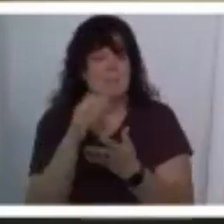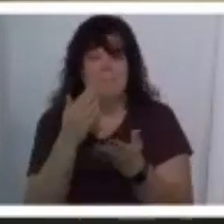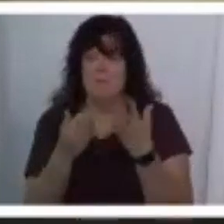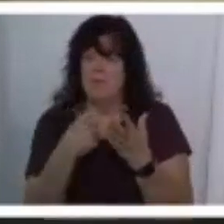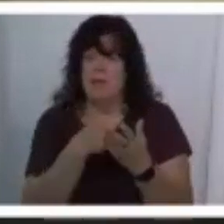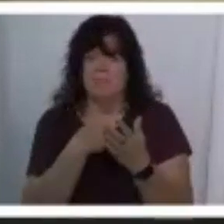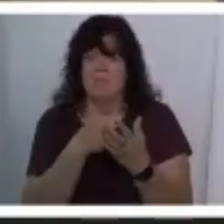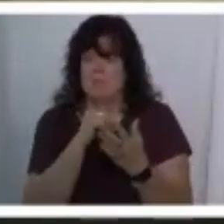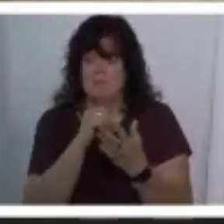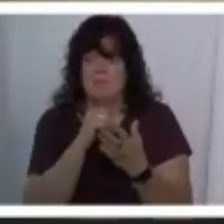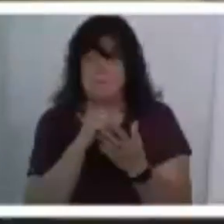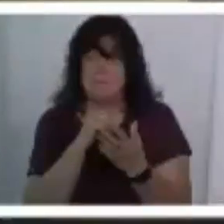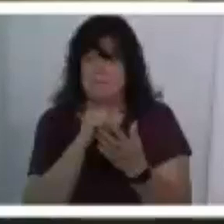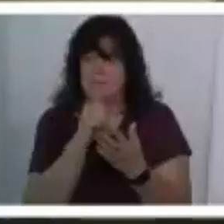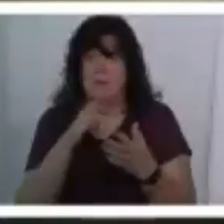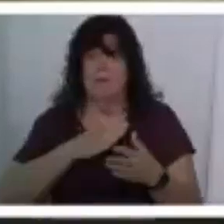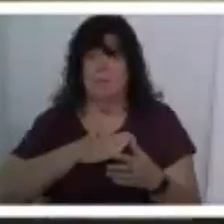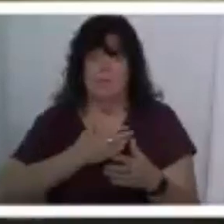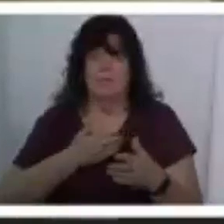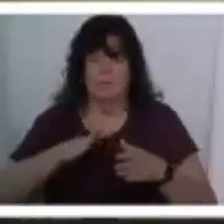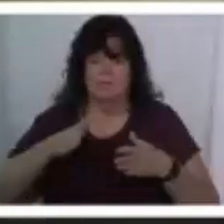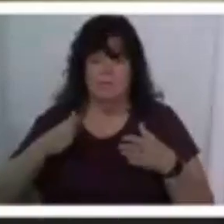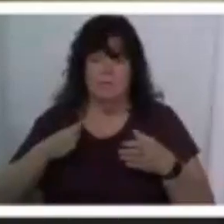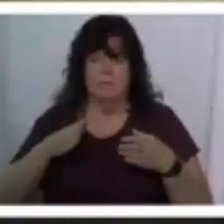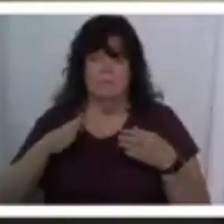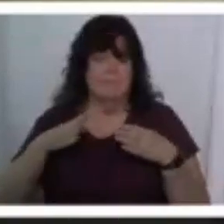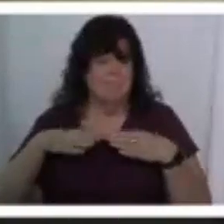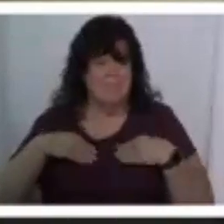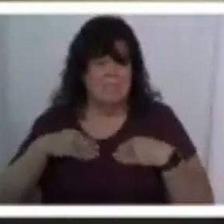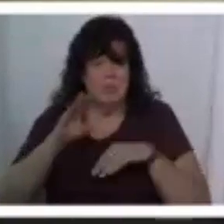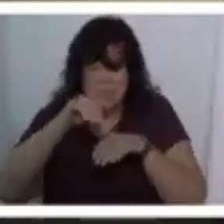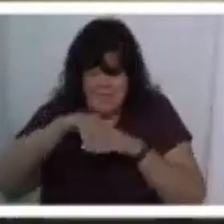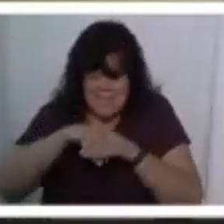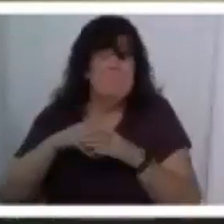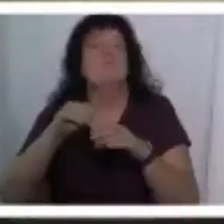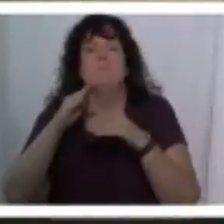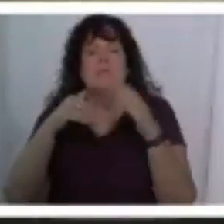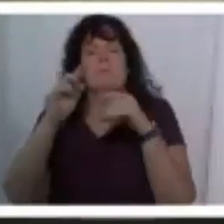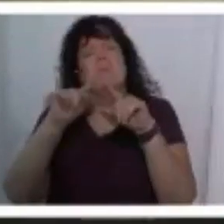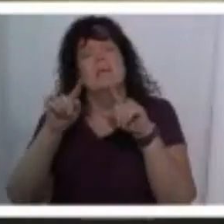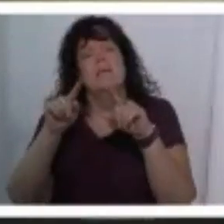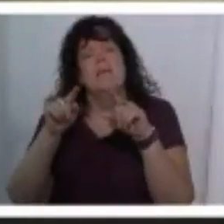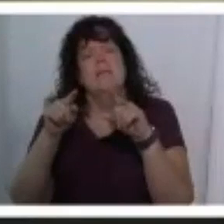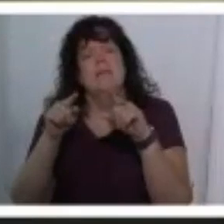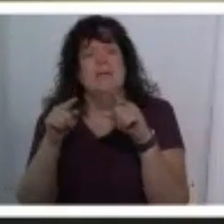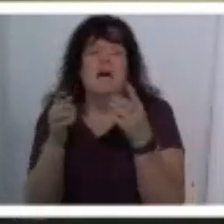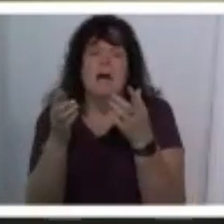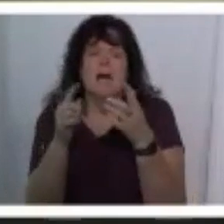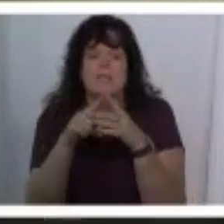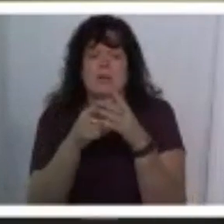out on church in a building and um but i start to thaw out at saint augustine's